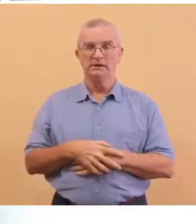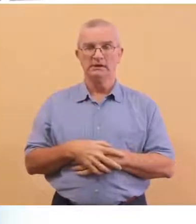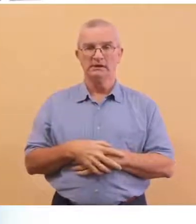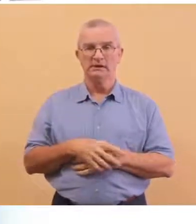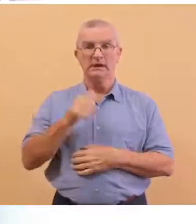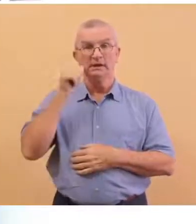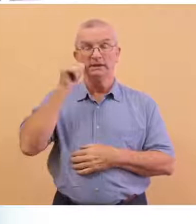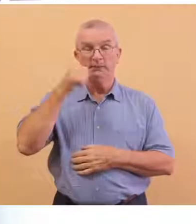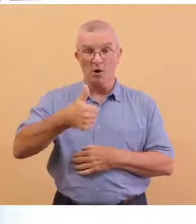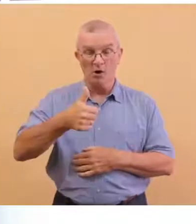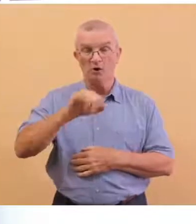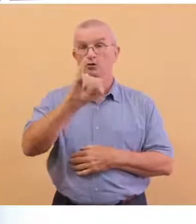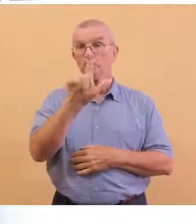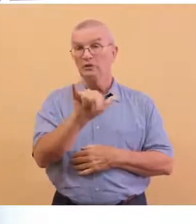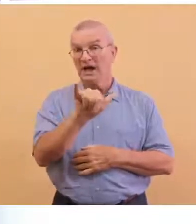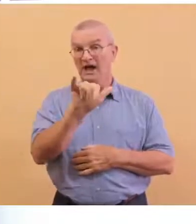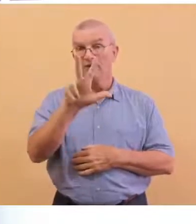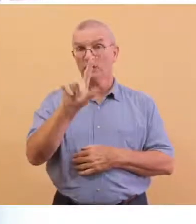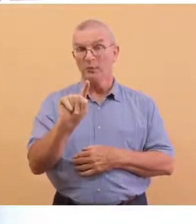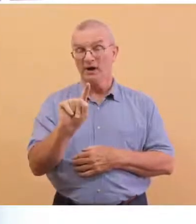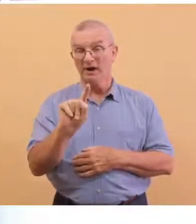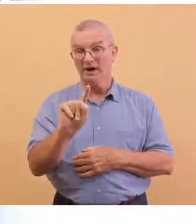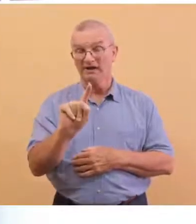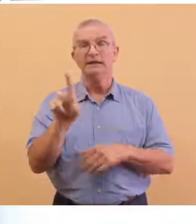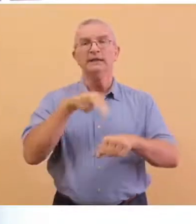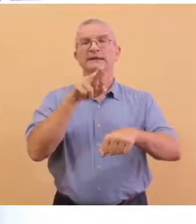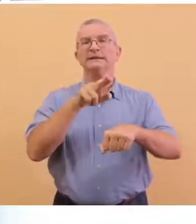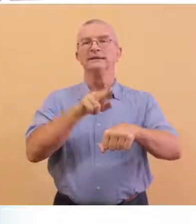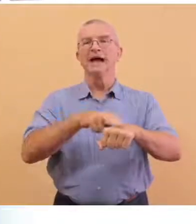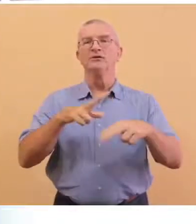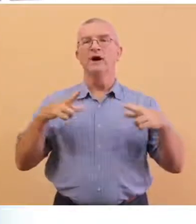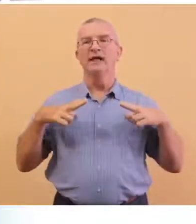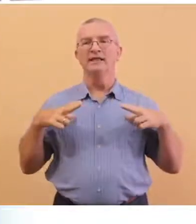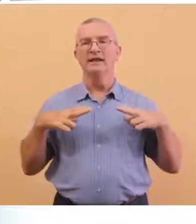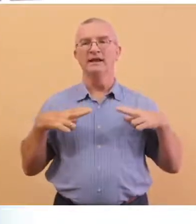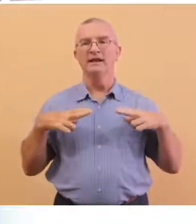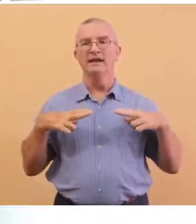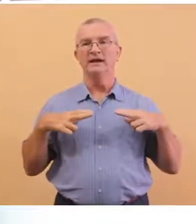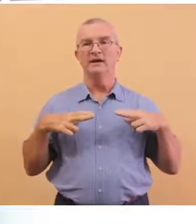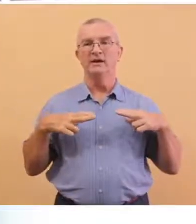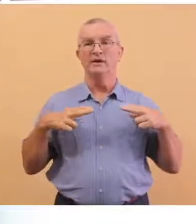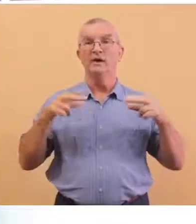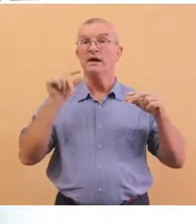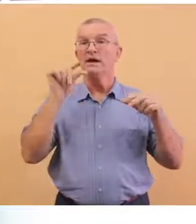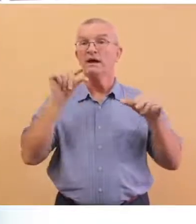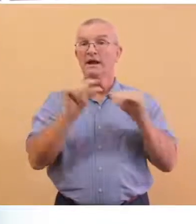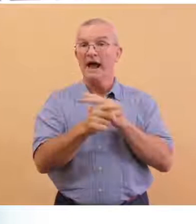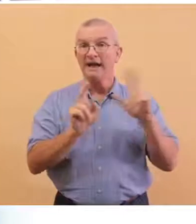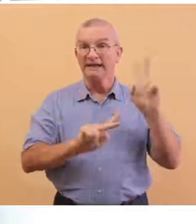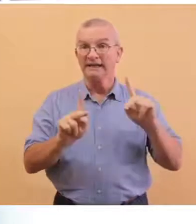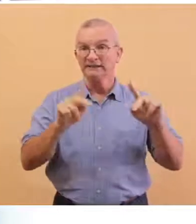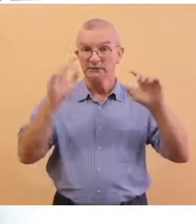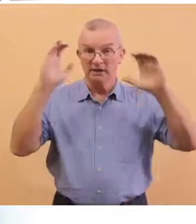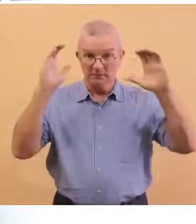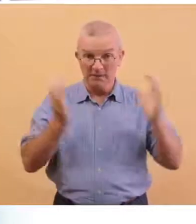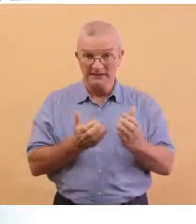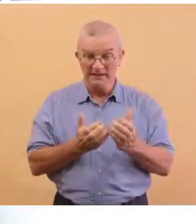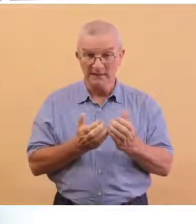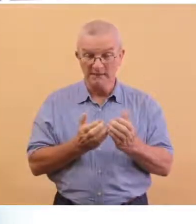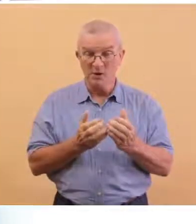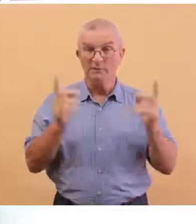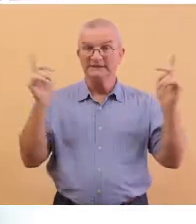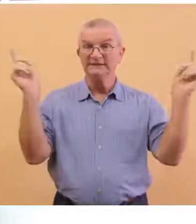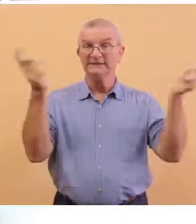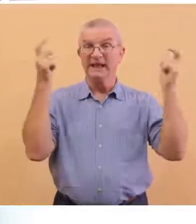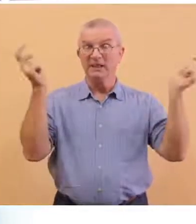Tomorrow, July 31, is a national holiday, where our Guyanese Muslim brothers and sisters will be